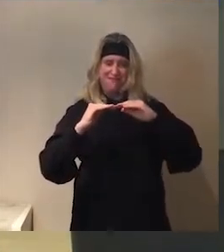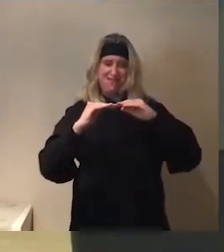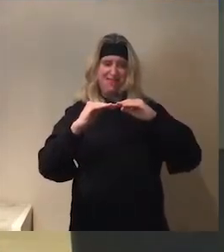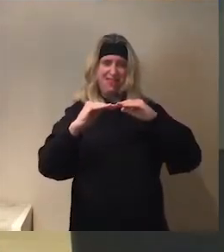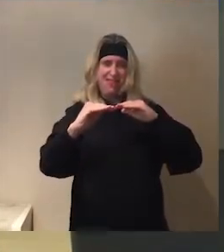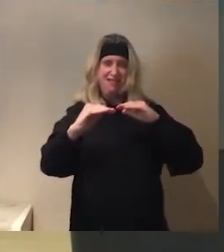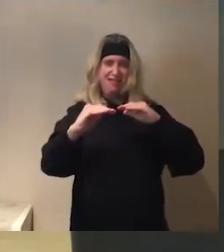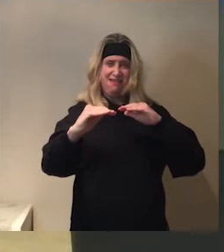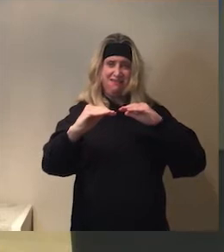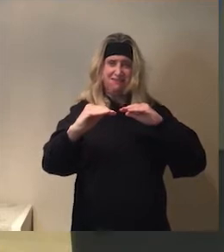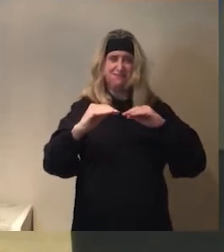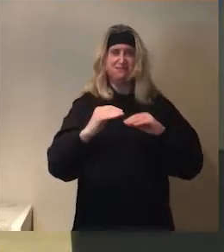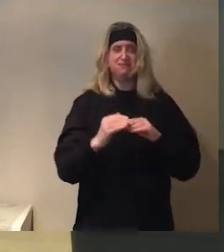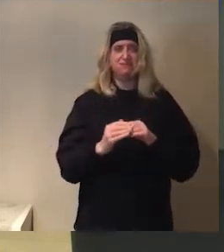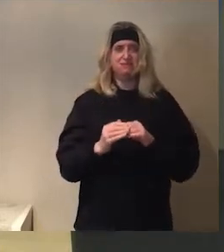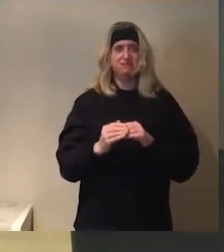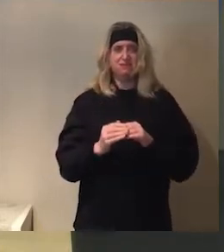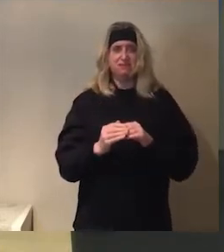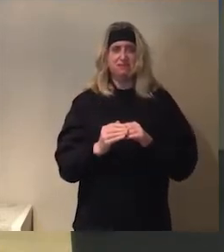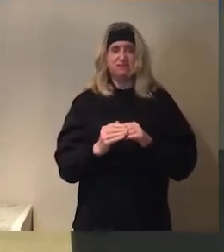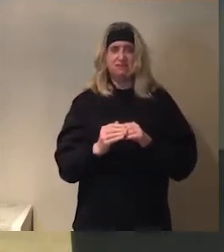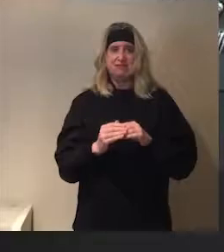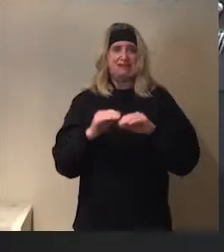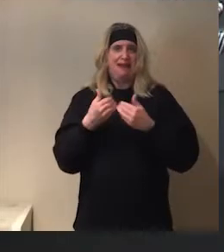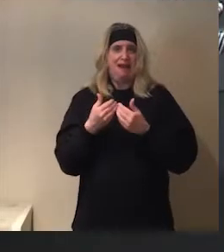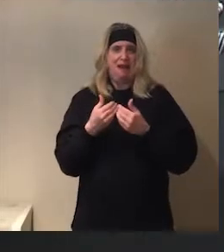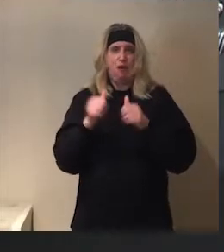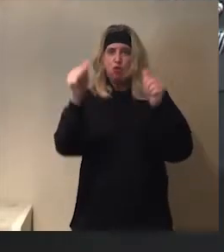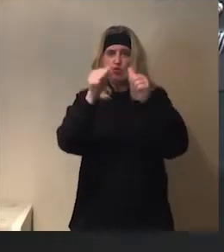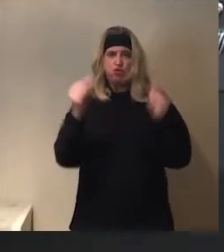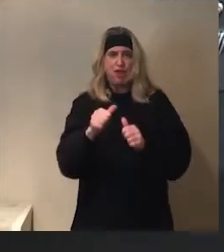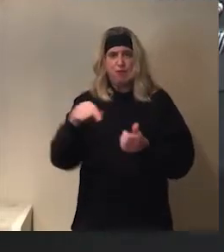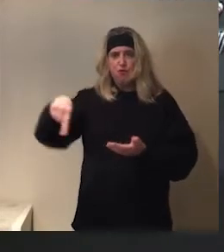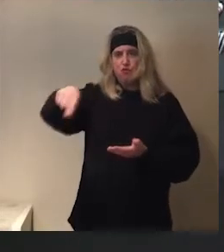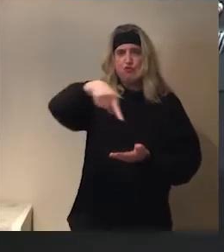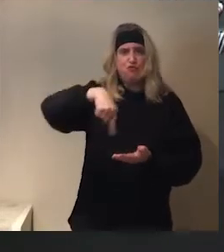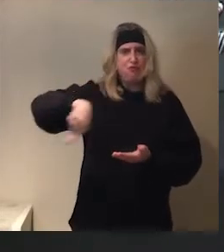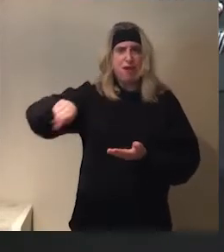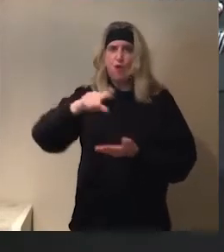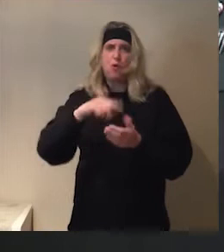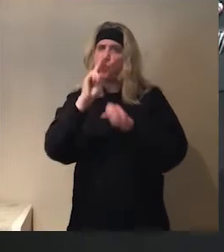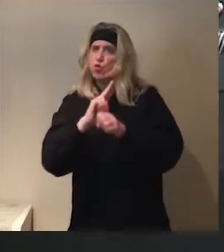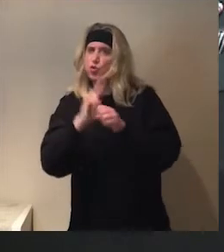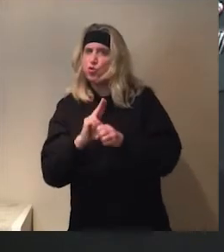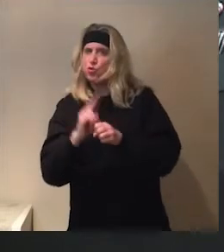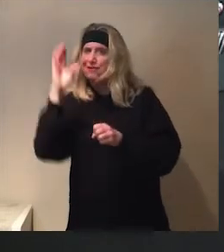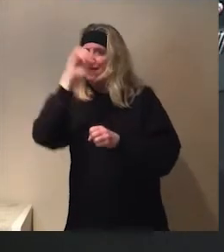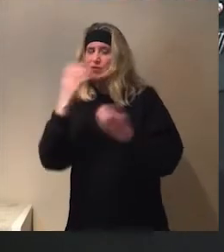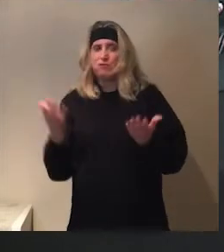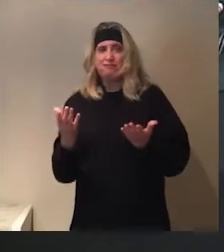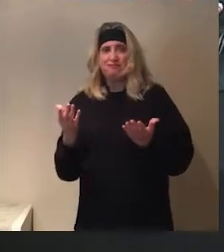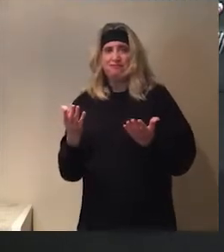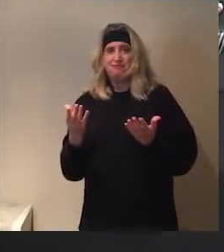once you've flattened it, to get a round circle, guess what we're going to use, Dominic? We're going